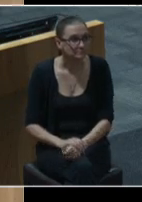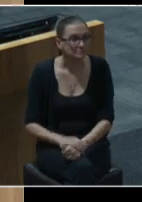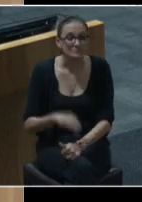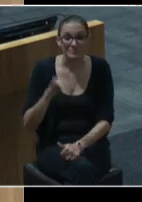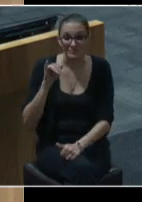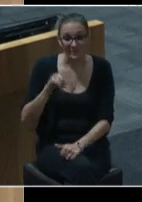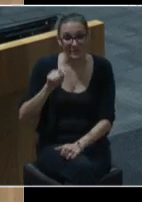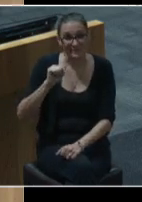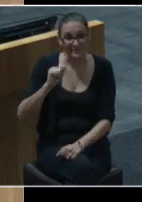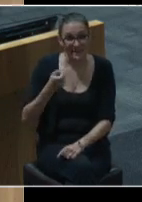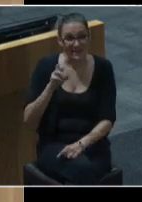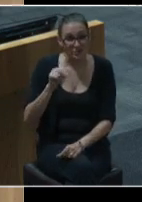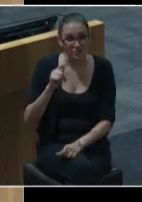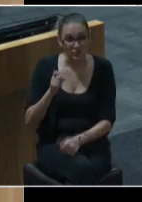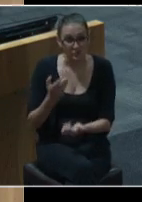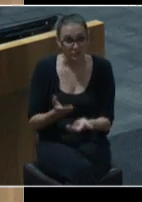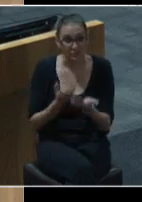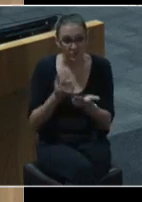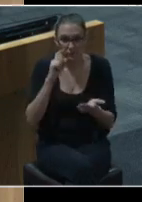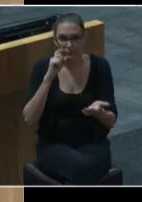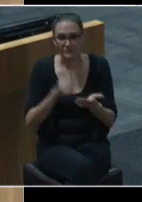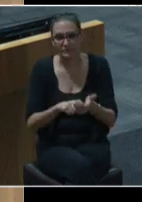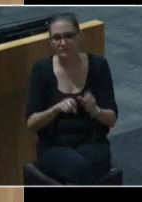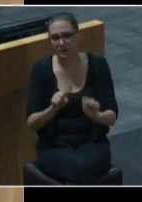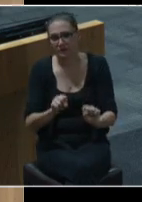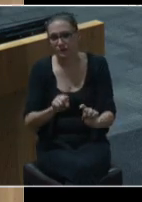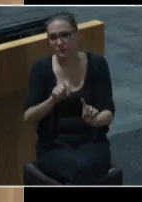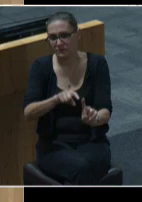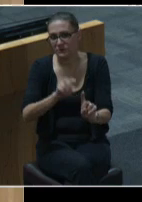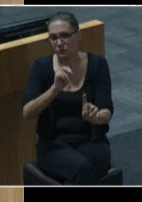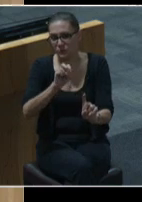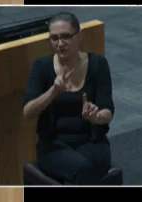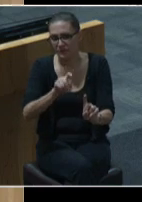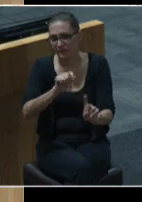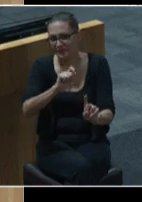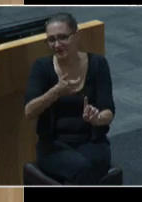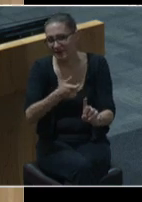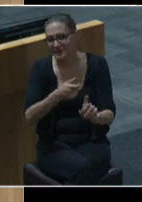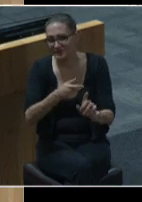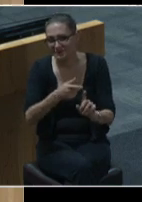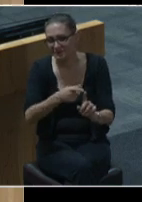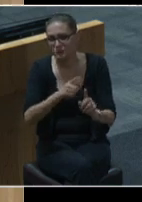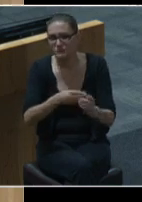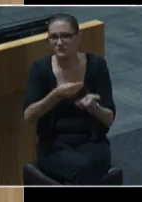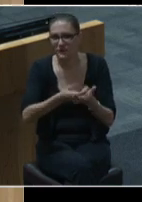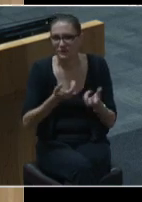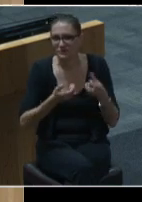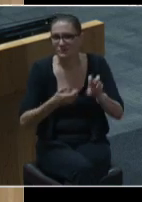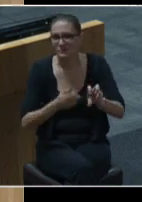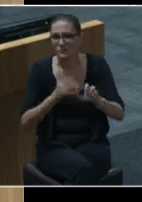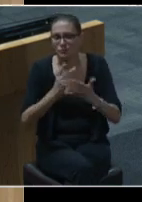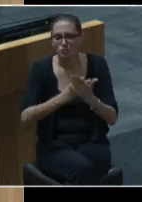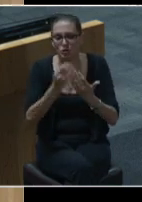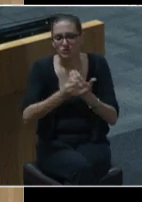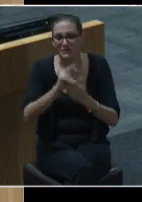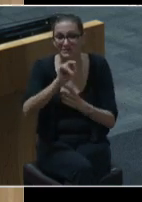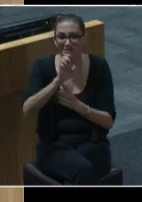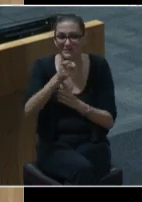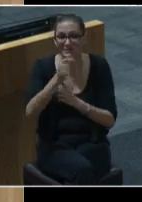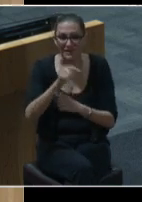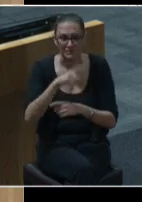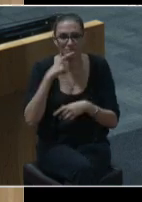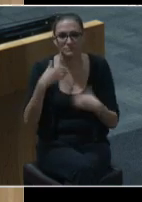proposal recognizes the possible November tax rate election to fund Project Connect, the transformative new